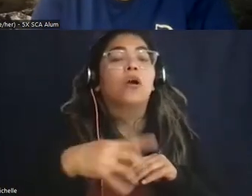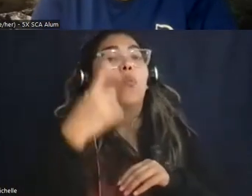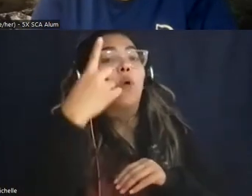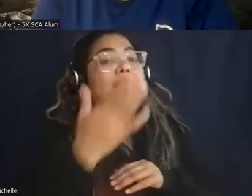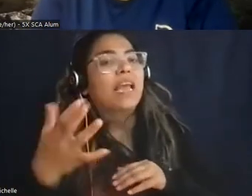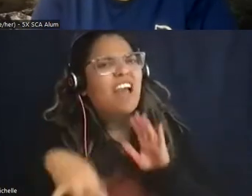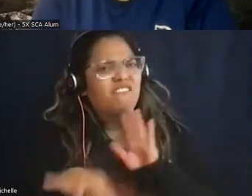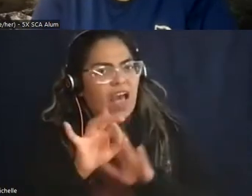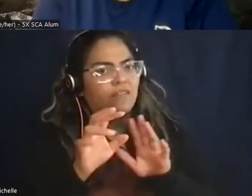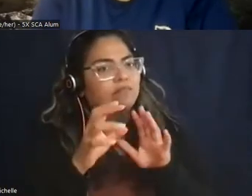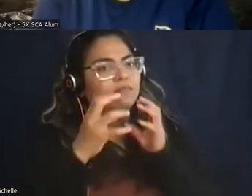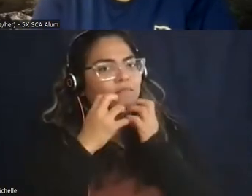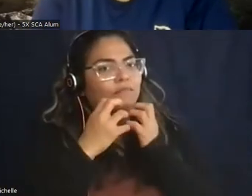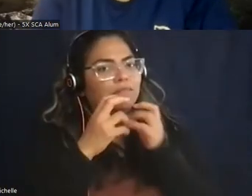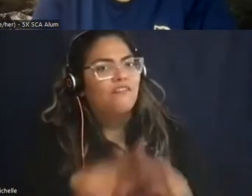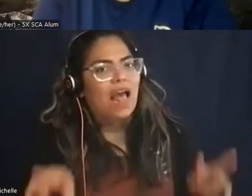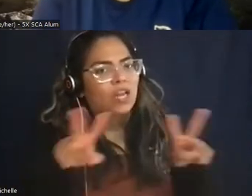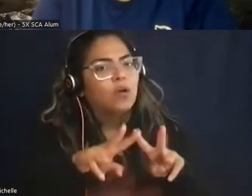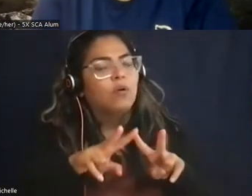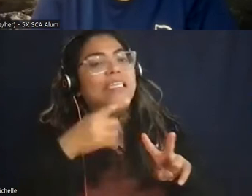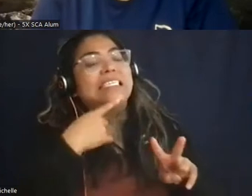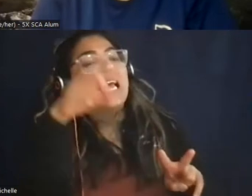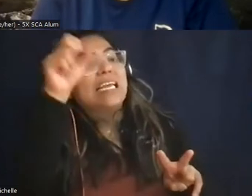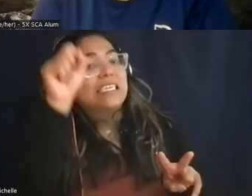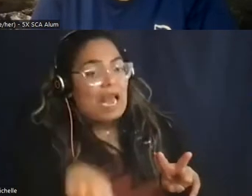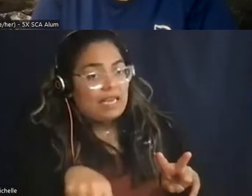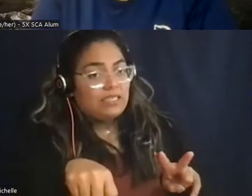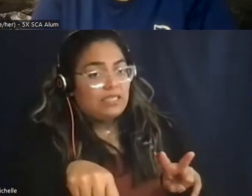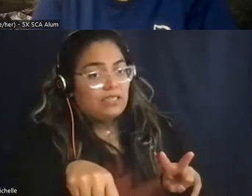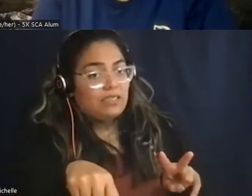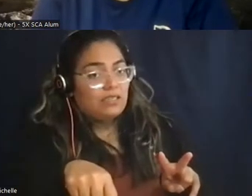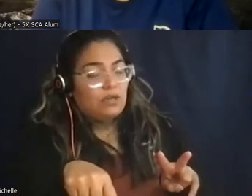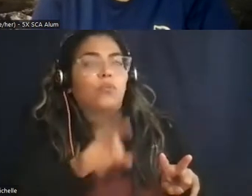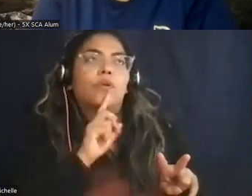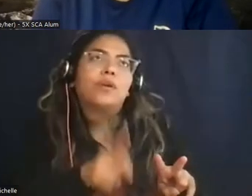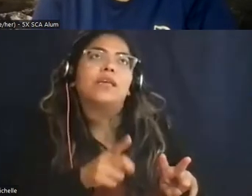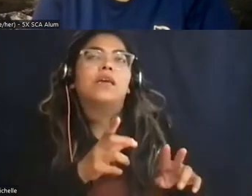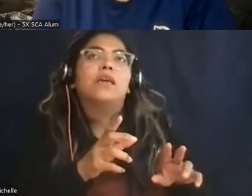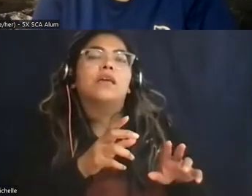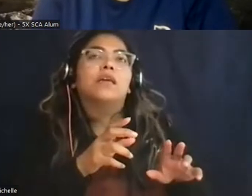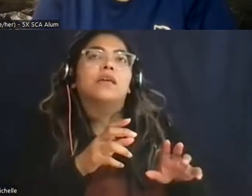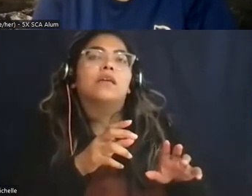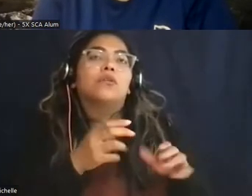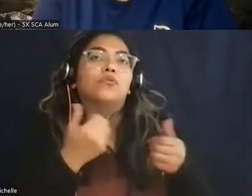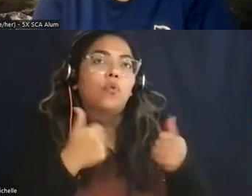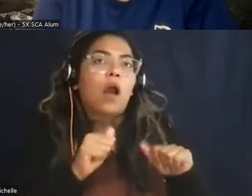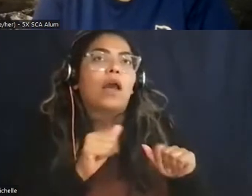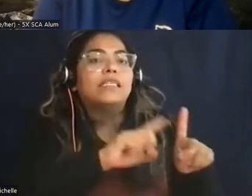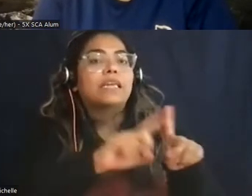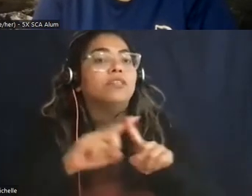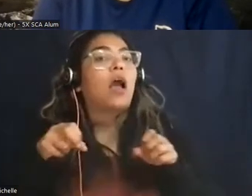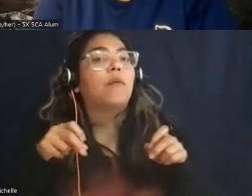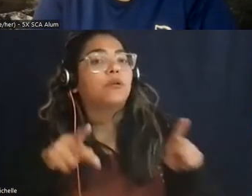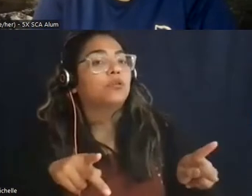was saying yes to you are pursuing different opportunities that you don't